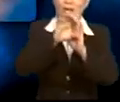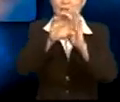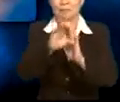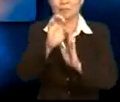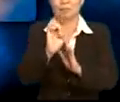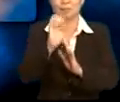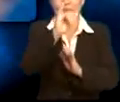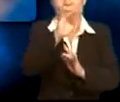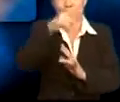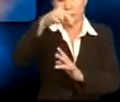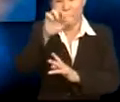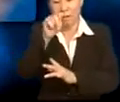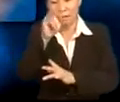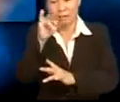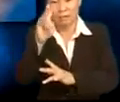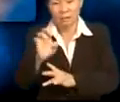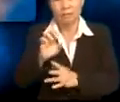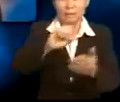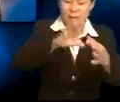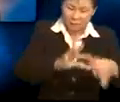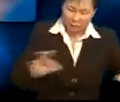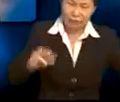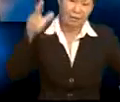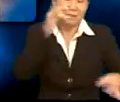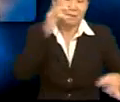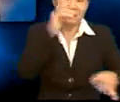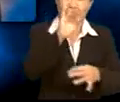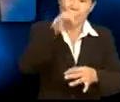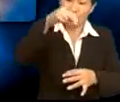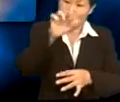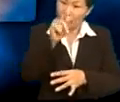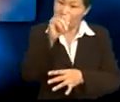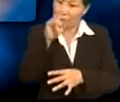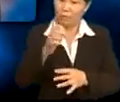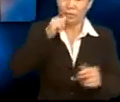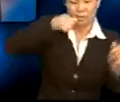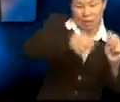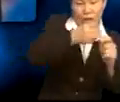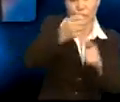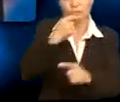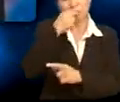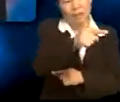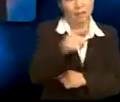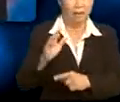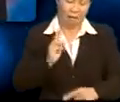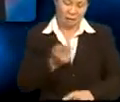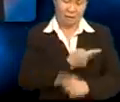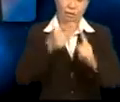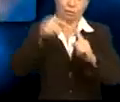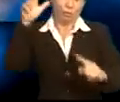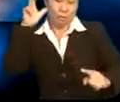imperative sentence. Listen is an imperative. It orders or tells us to listen.